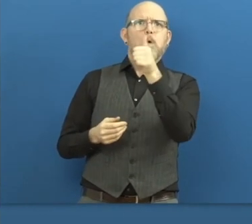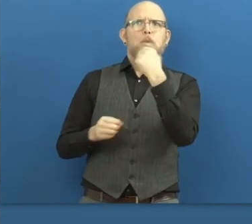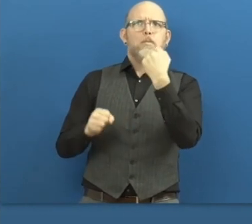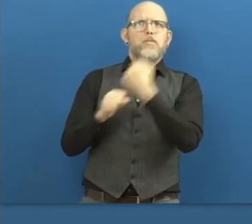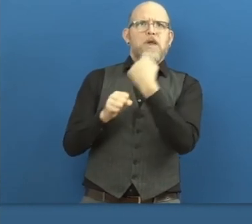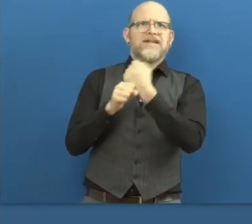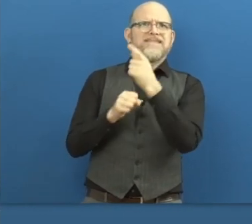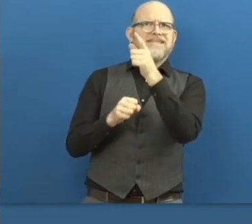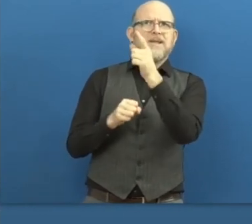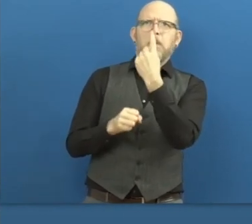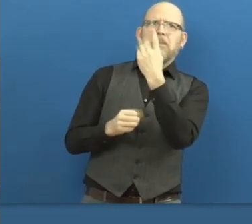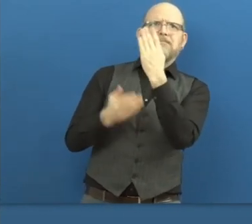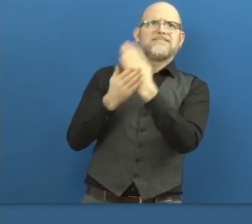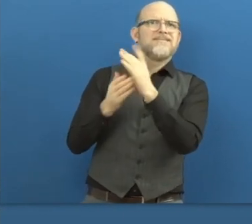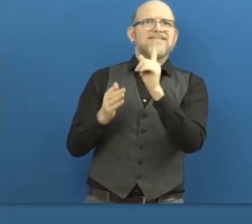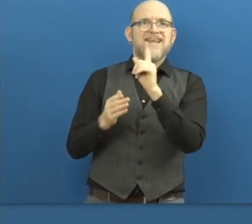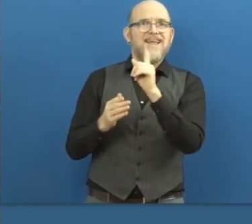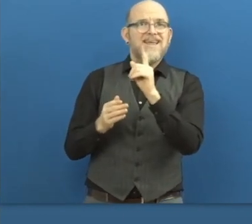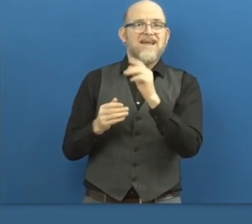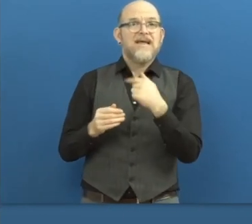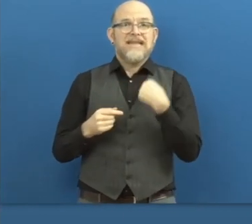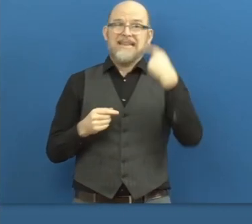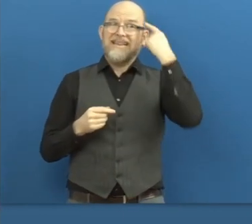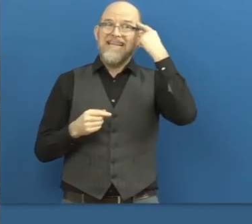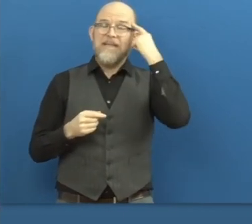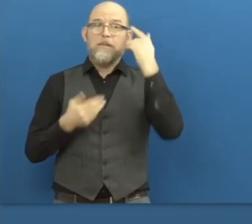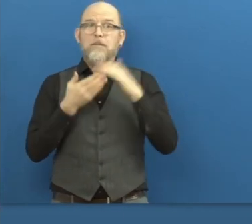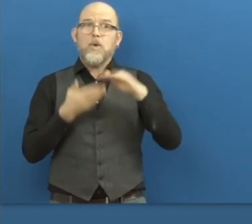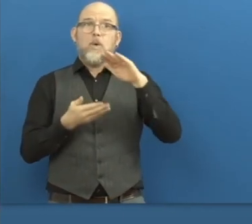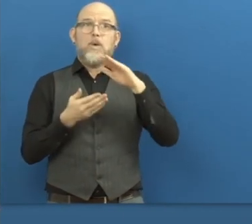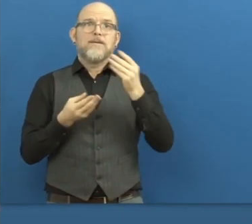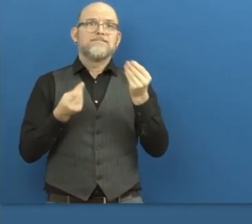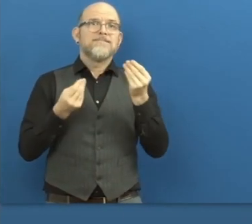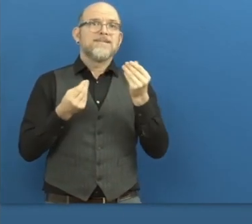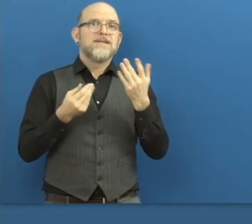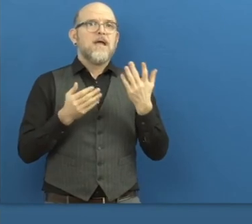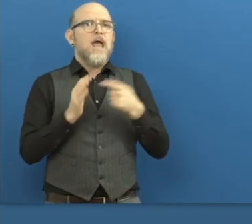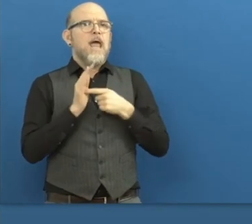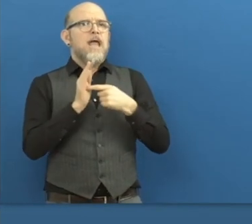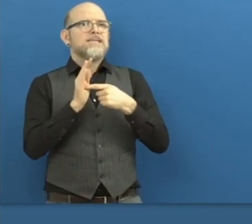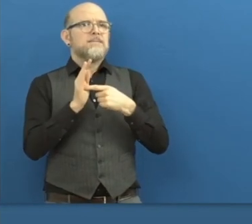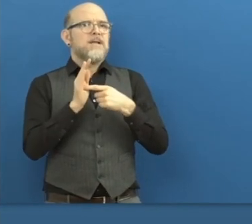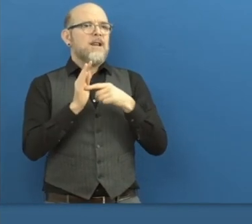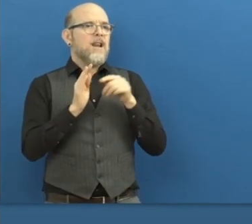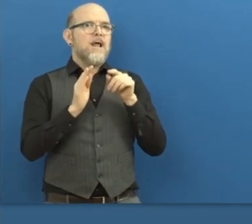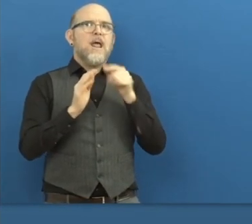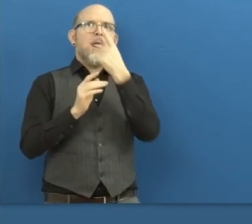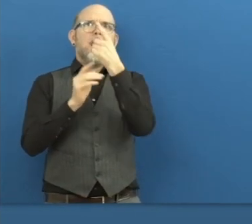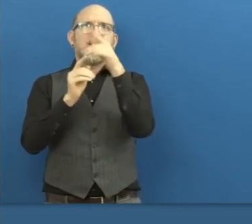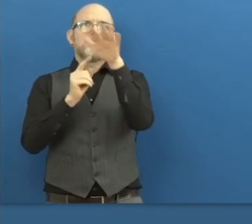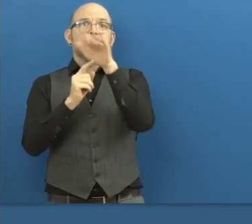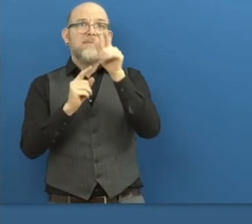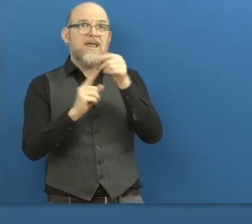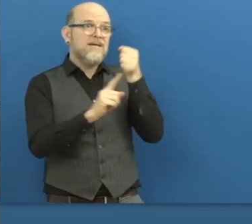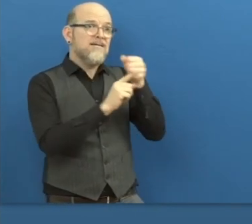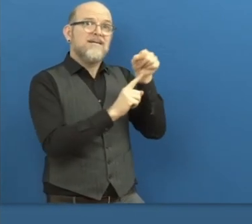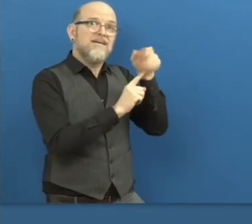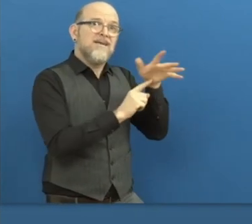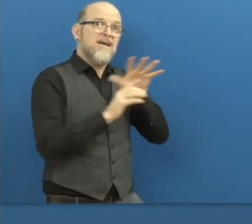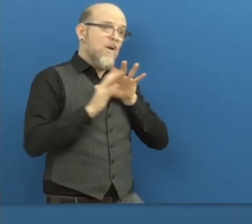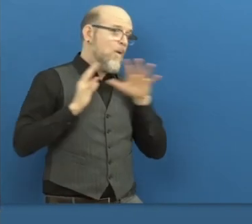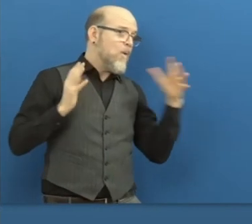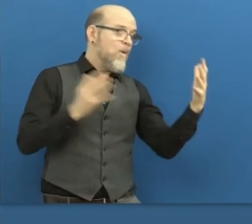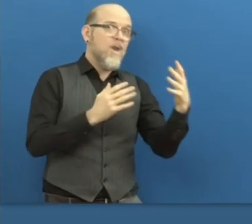regions, the impact is small. While having this global platform, the goal here is that every